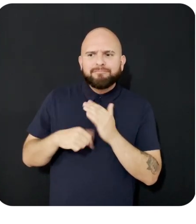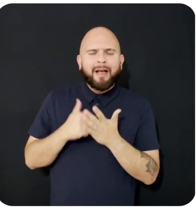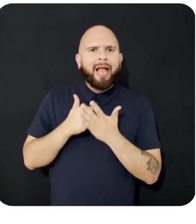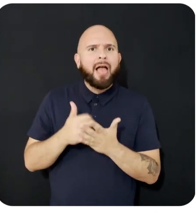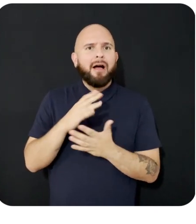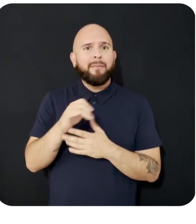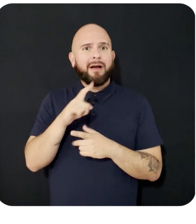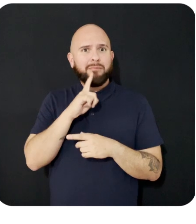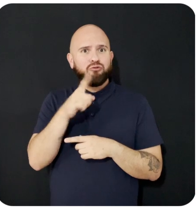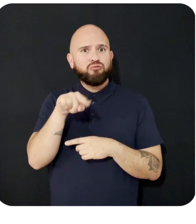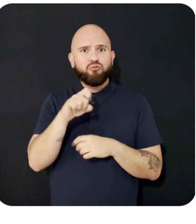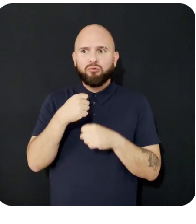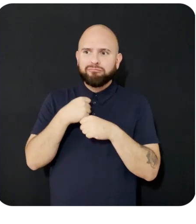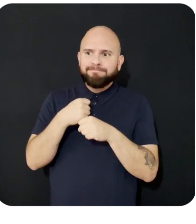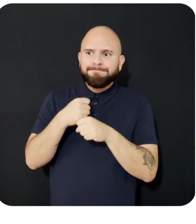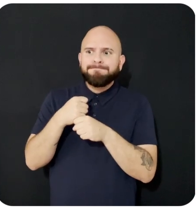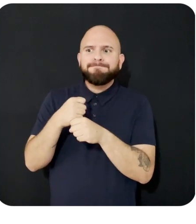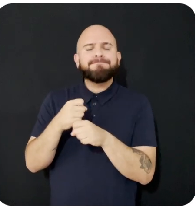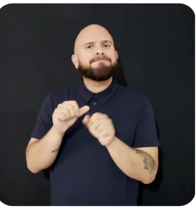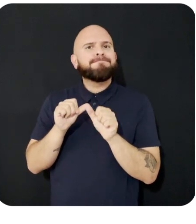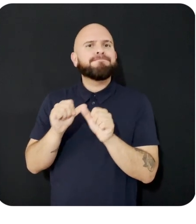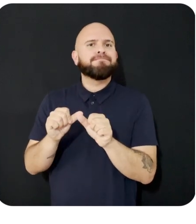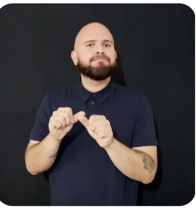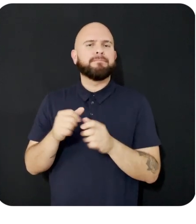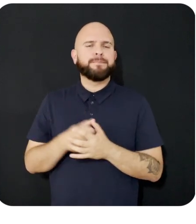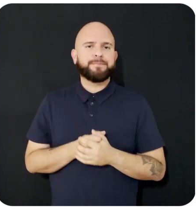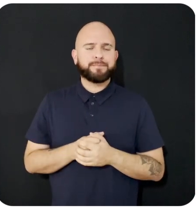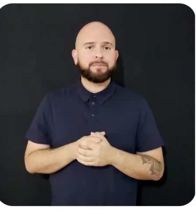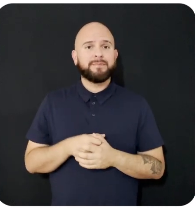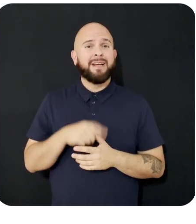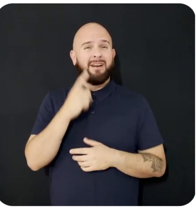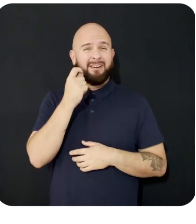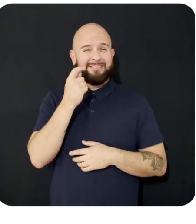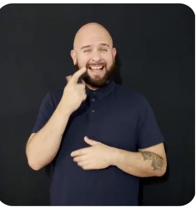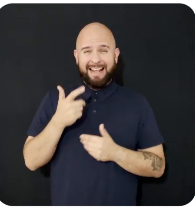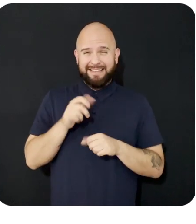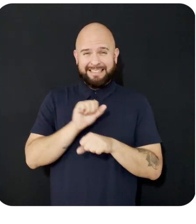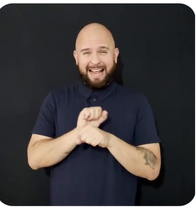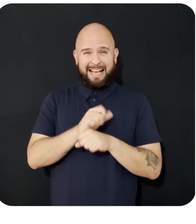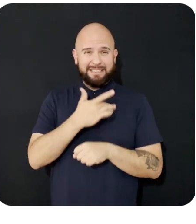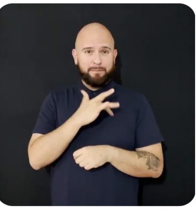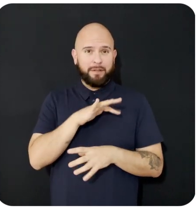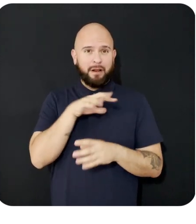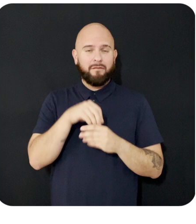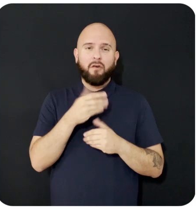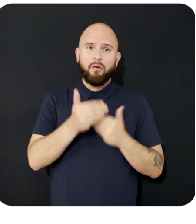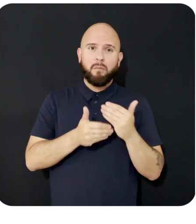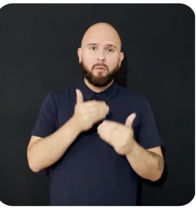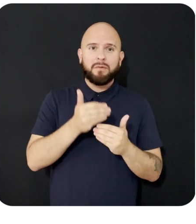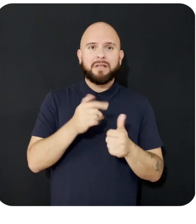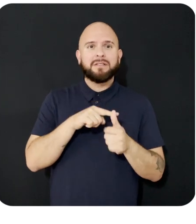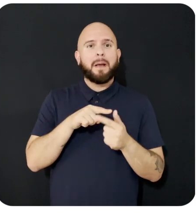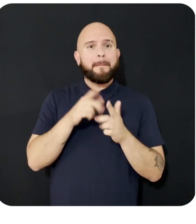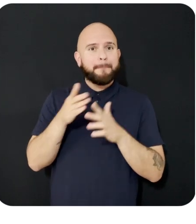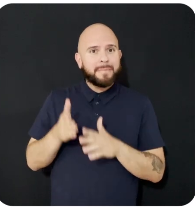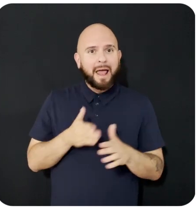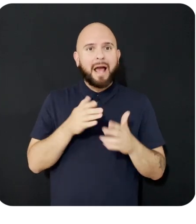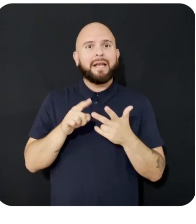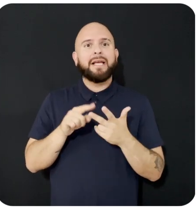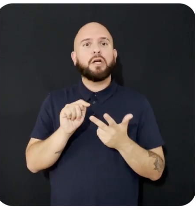and productivity. These tasks often involve multiple steps, planning, tool use, interaction